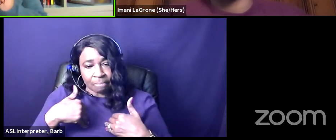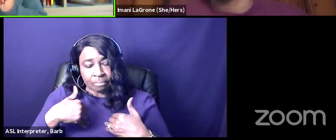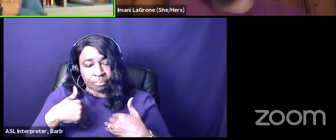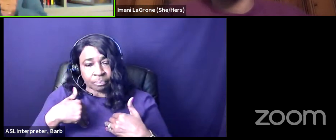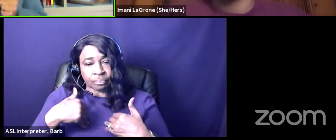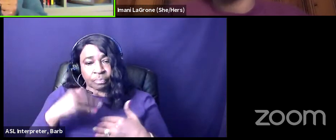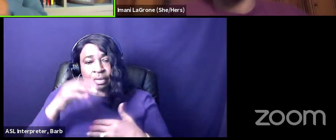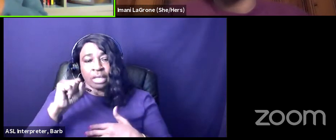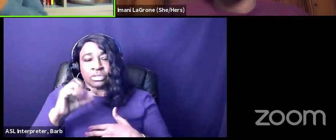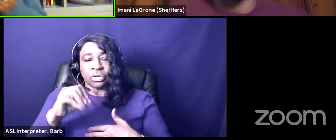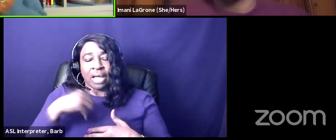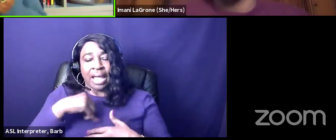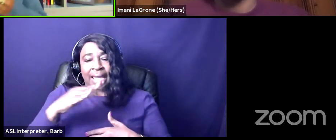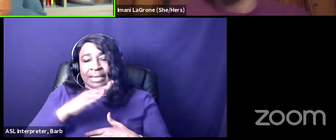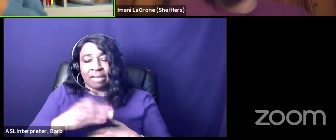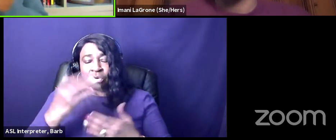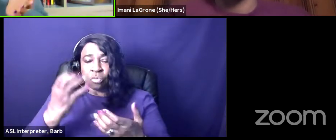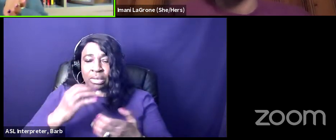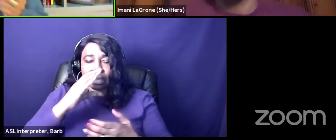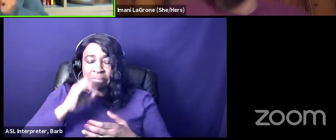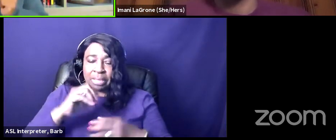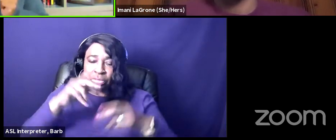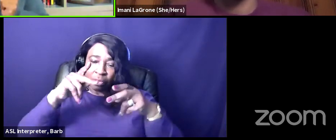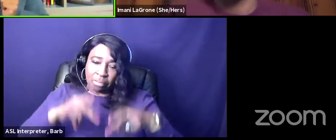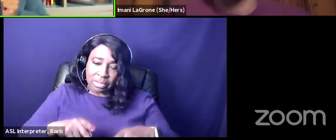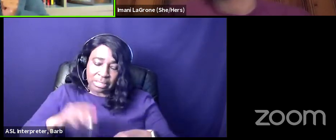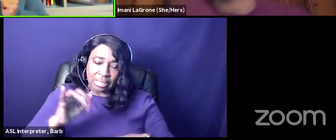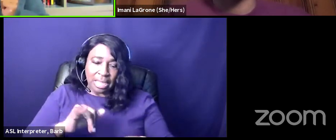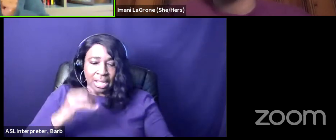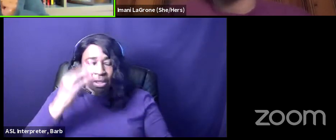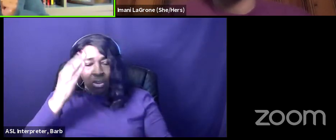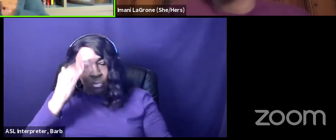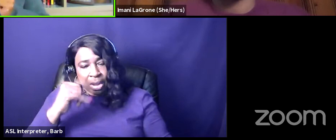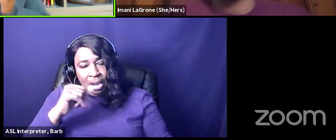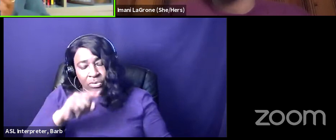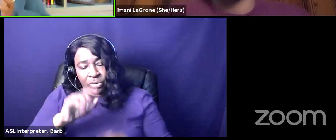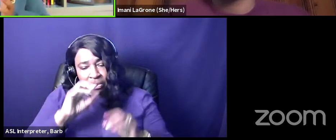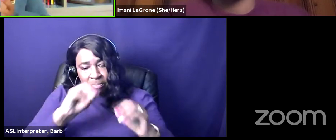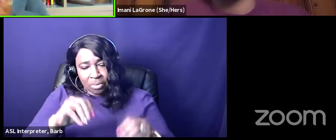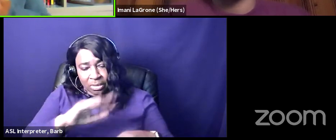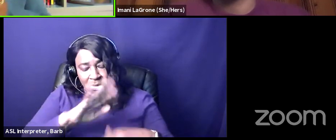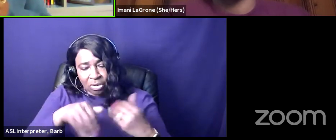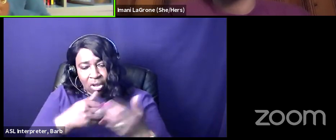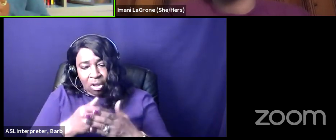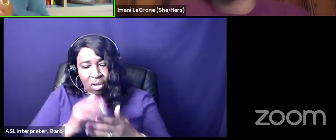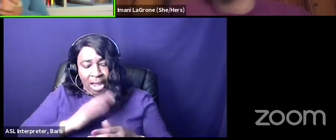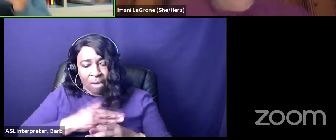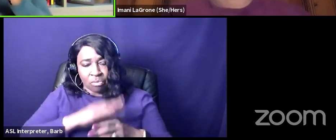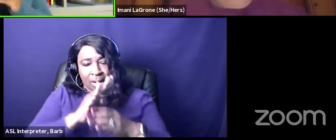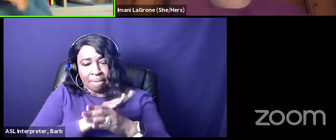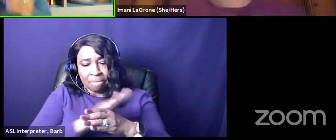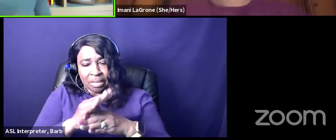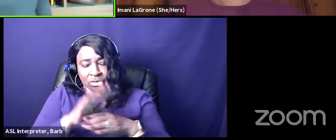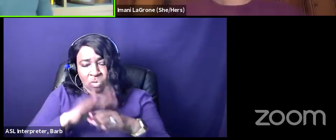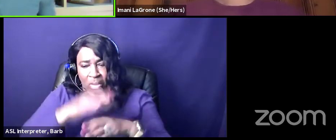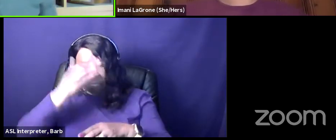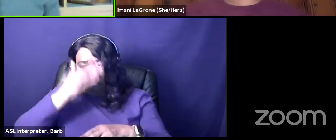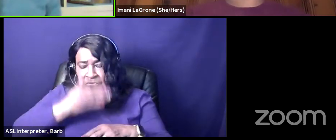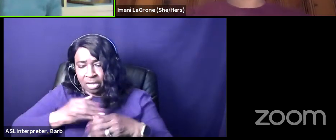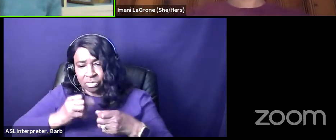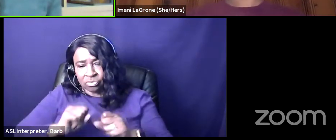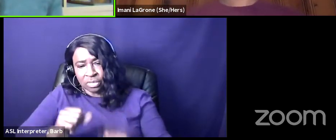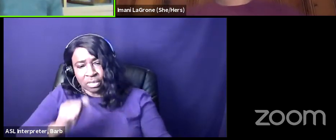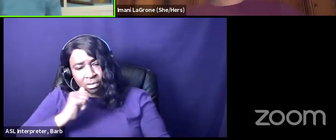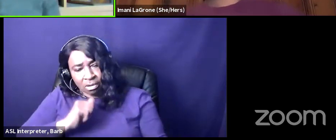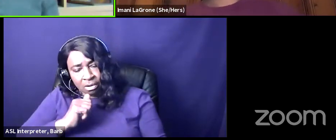and so i never wanted to be the person who's like why are you putting all of our business on front street career like we haven't resolved this and so i do